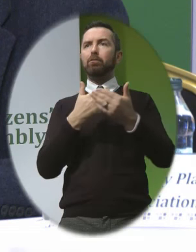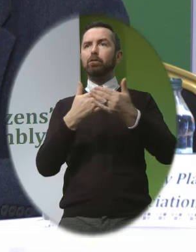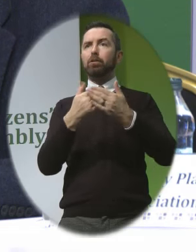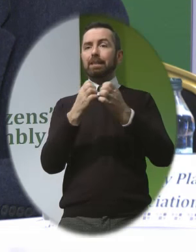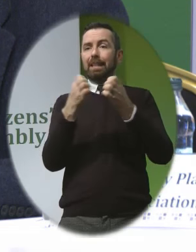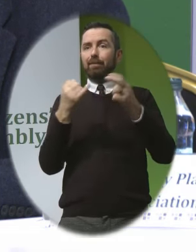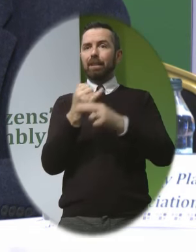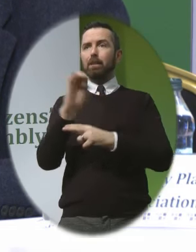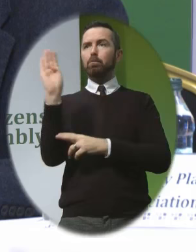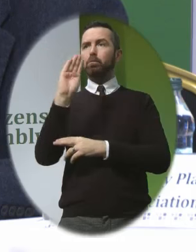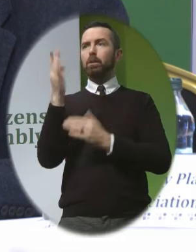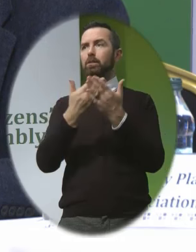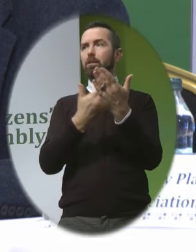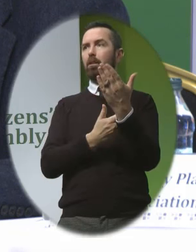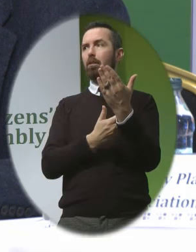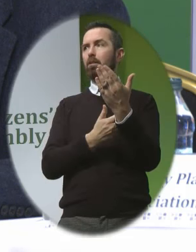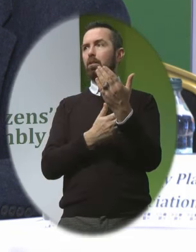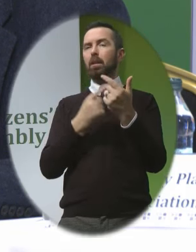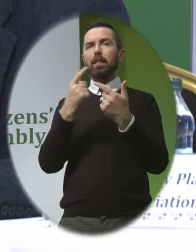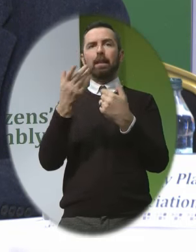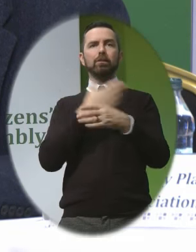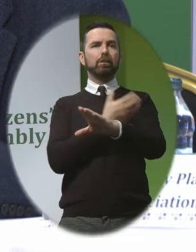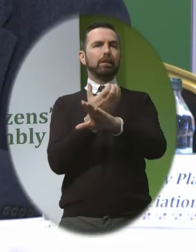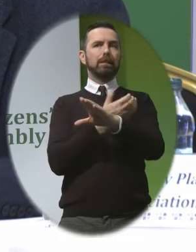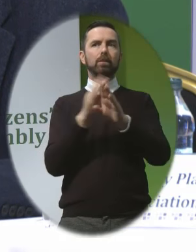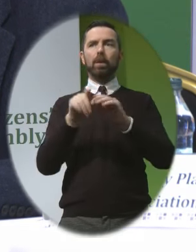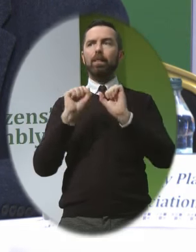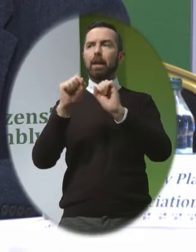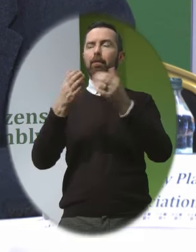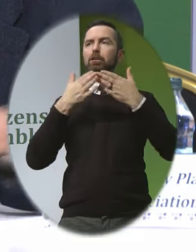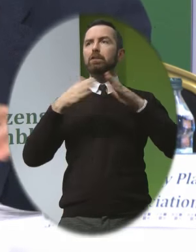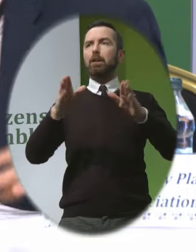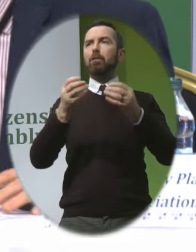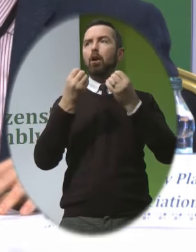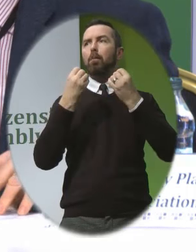Is consistent with their general objectives